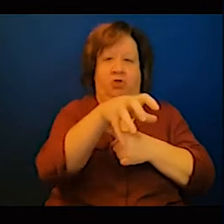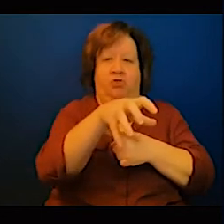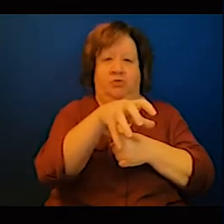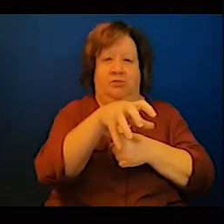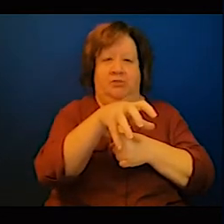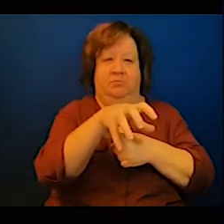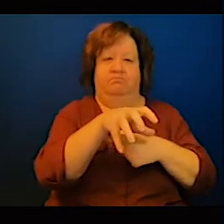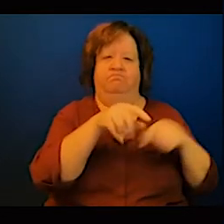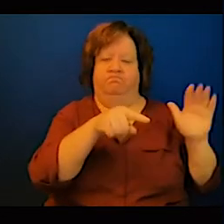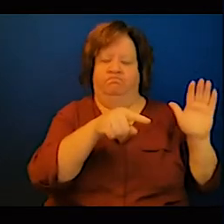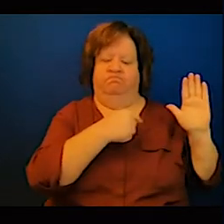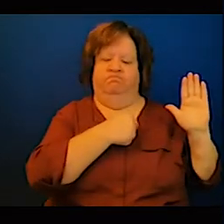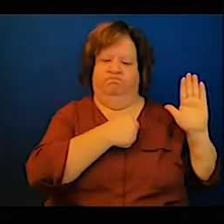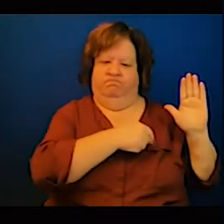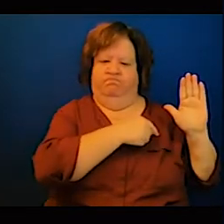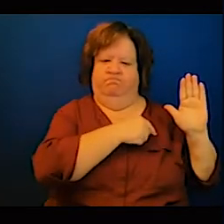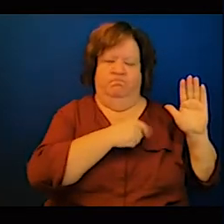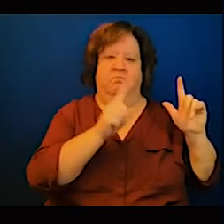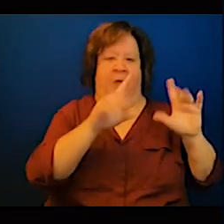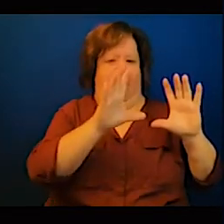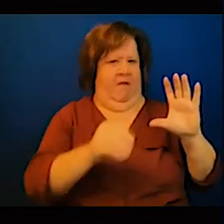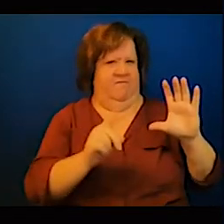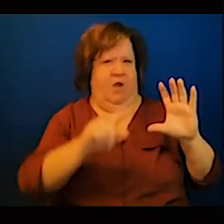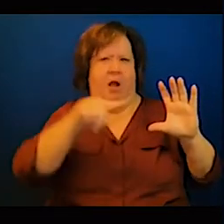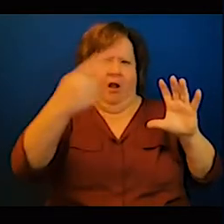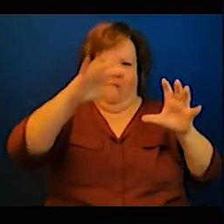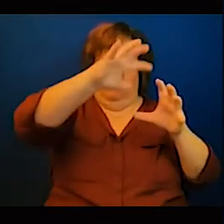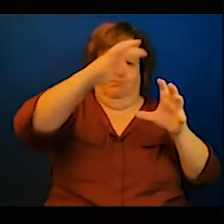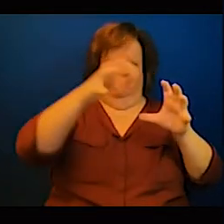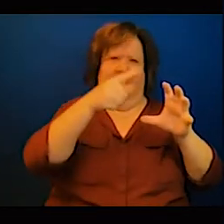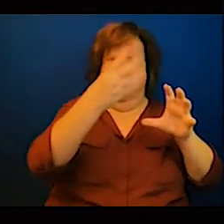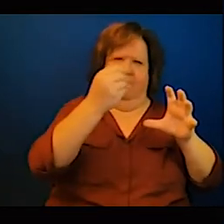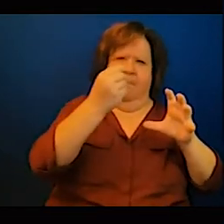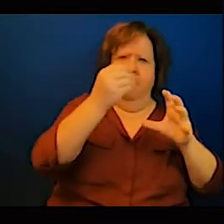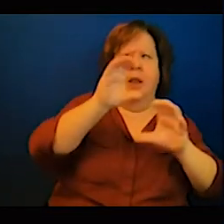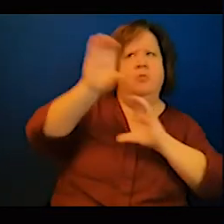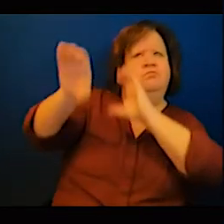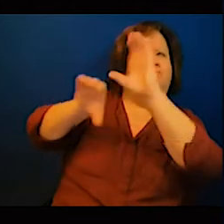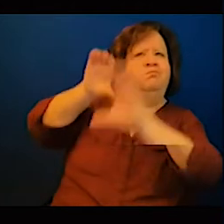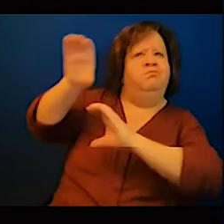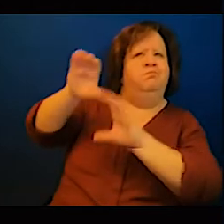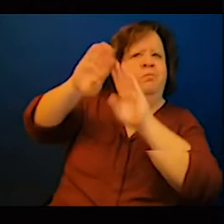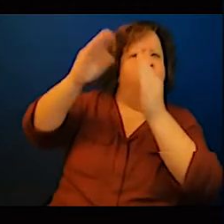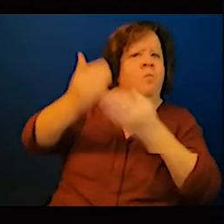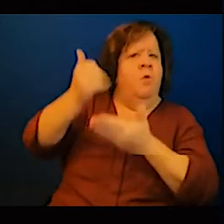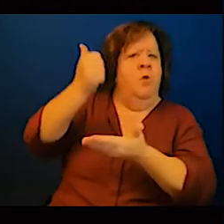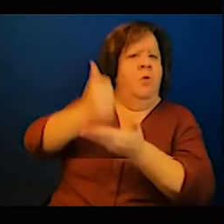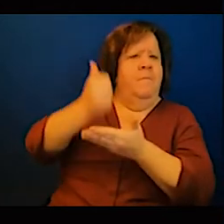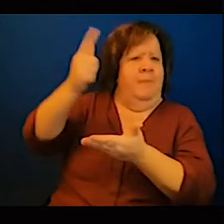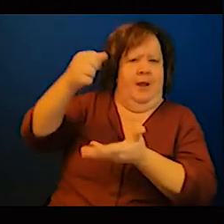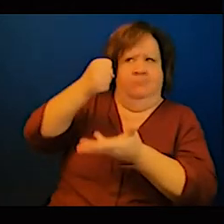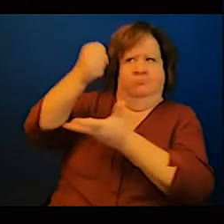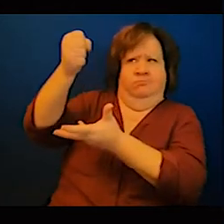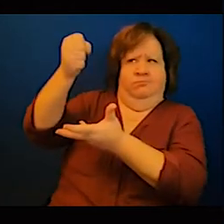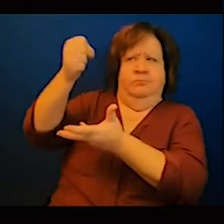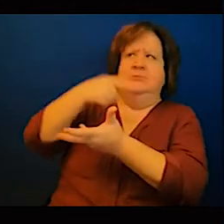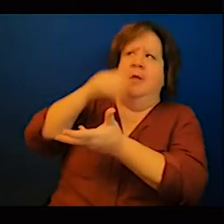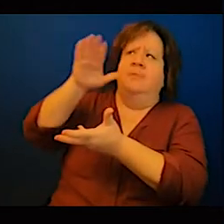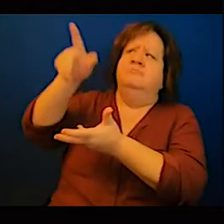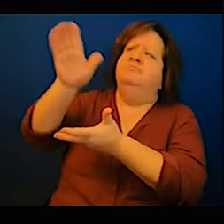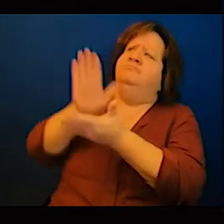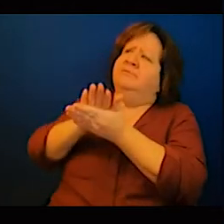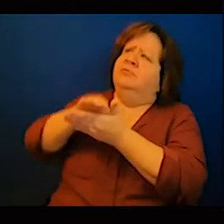conventionally you know how to transact with the world bank with non objections stages and they realize the